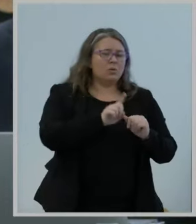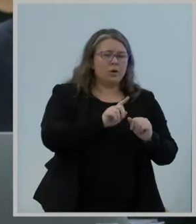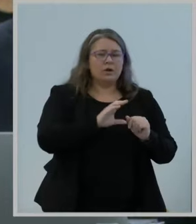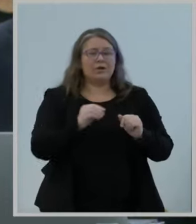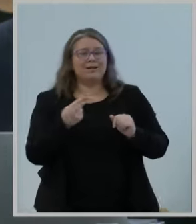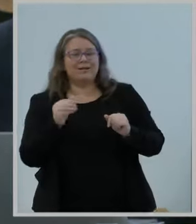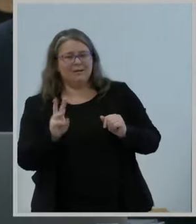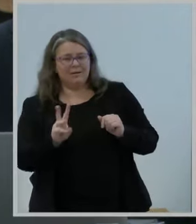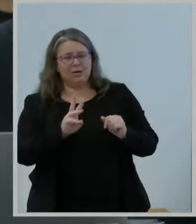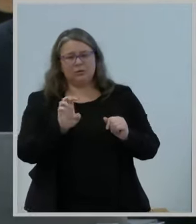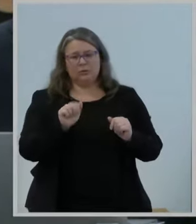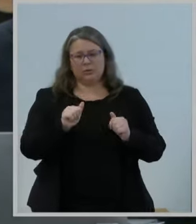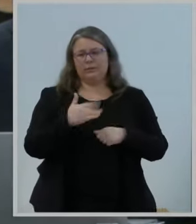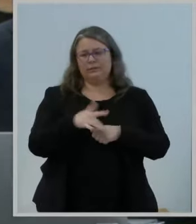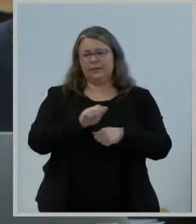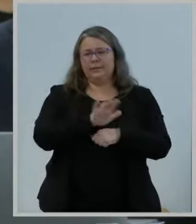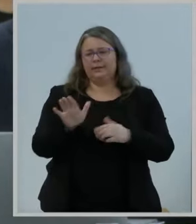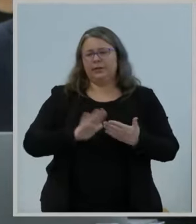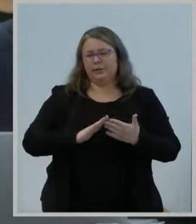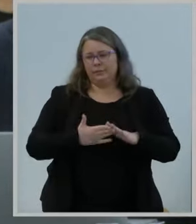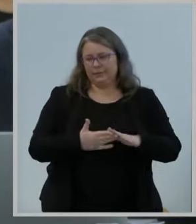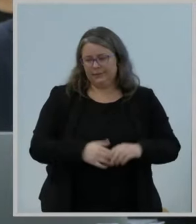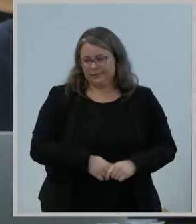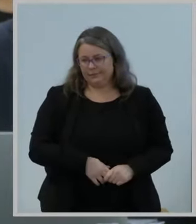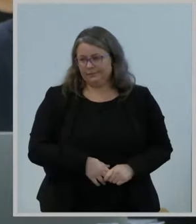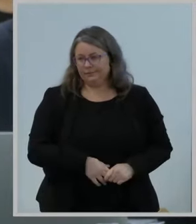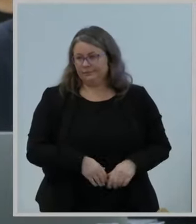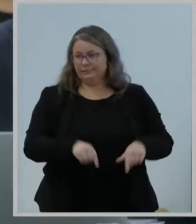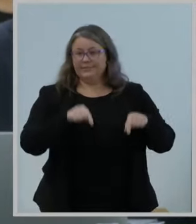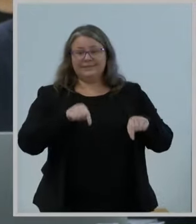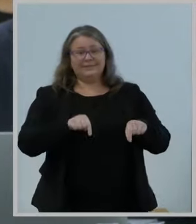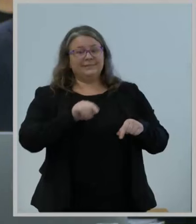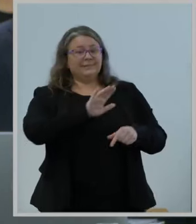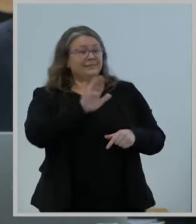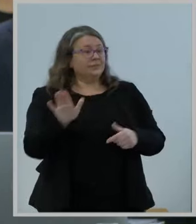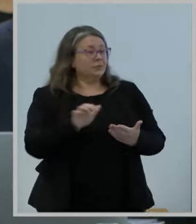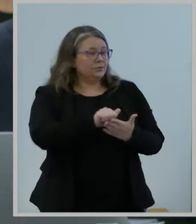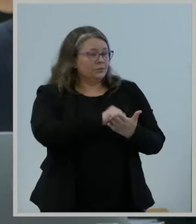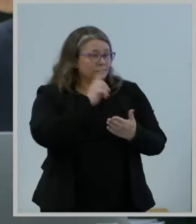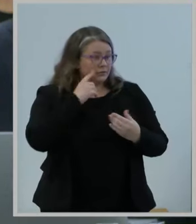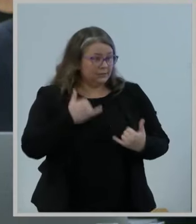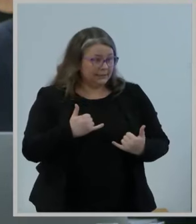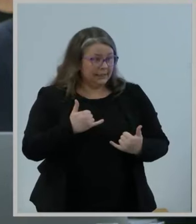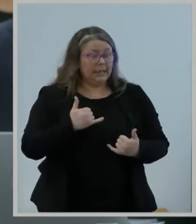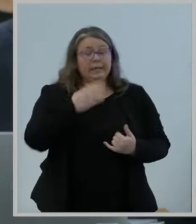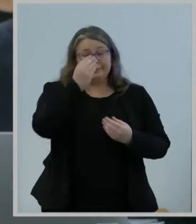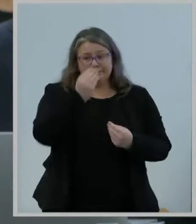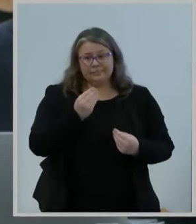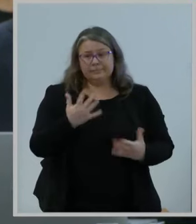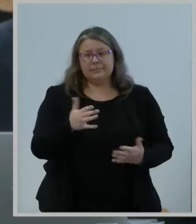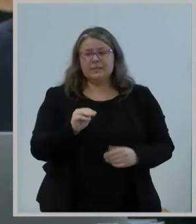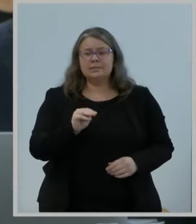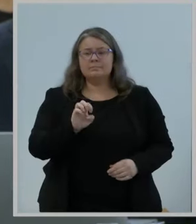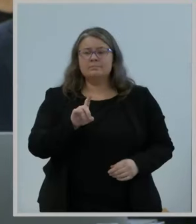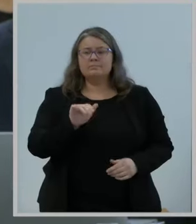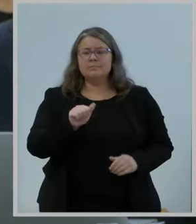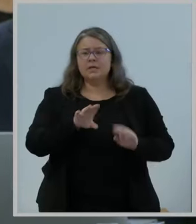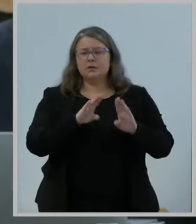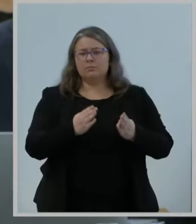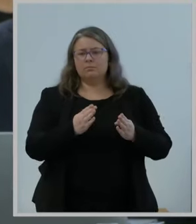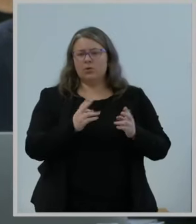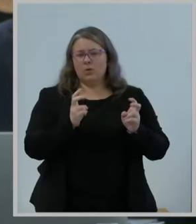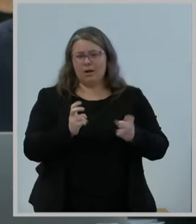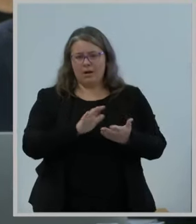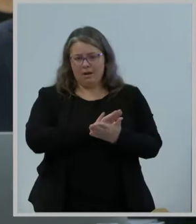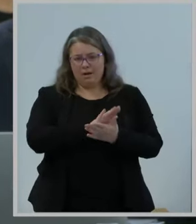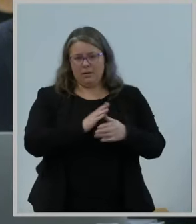available within their communities. This is your agenda for today. Please note the Media Bureau item titled Video Description